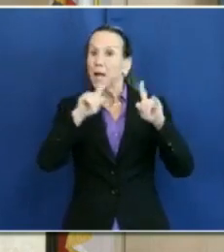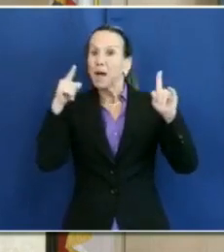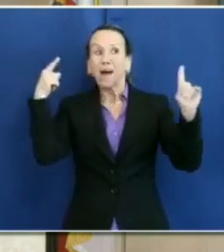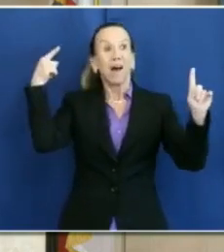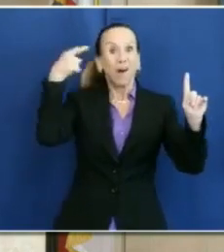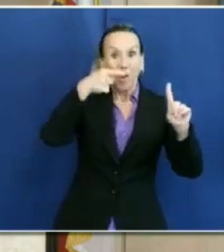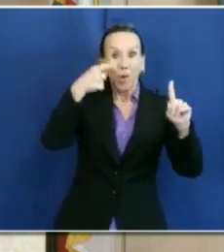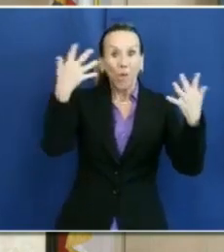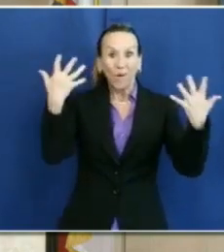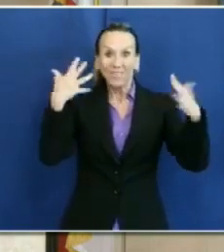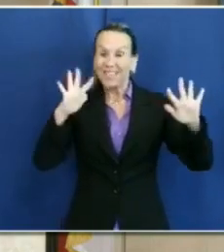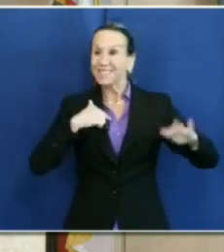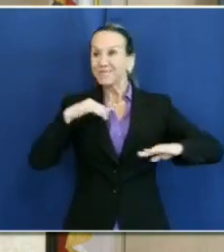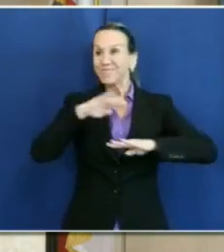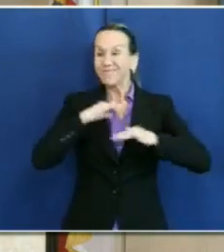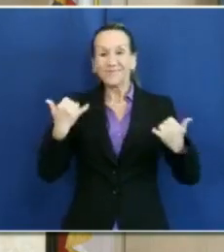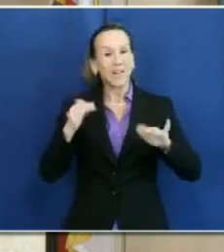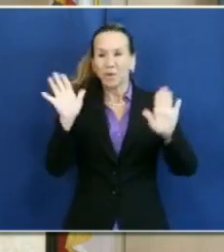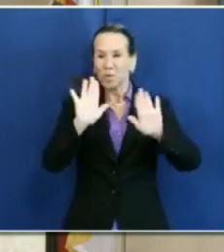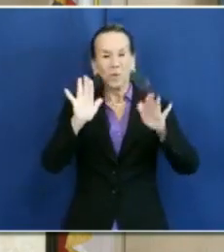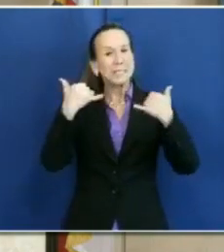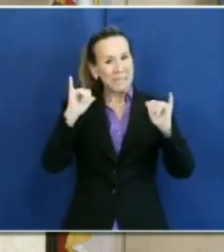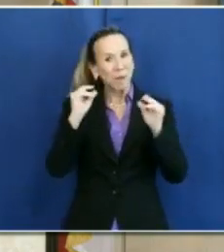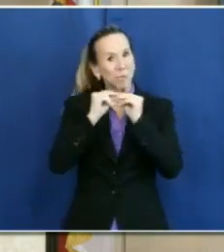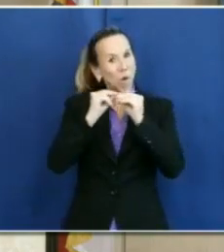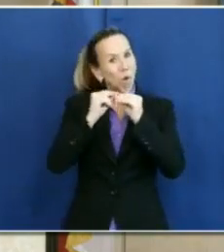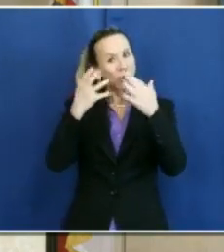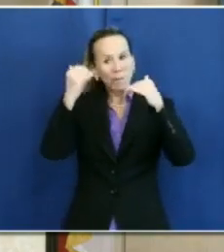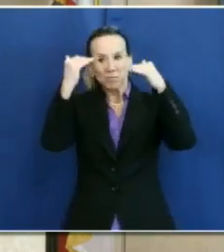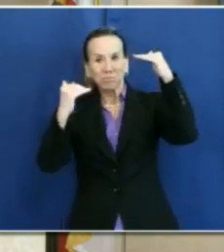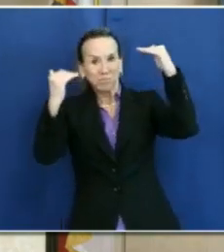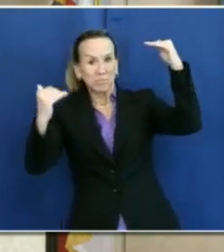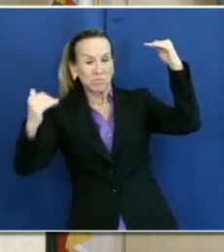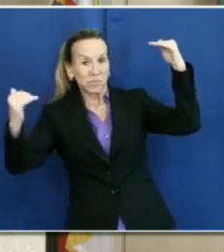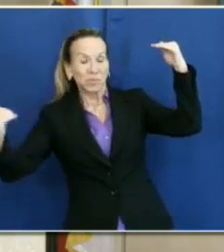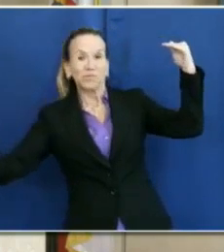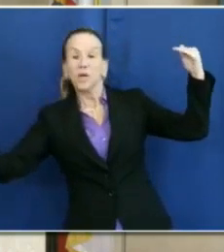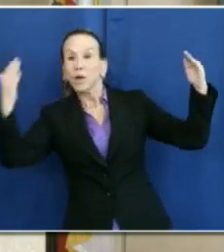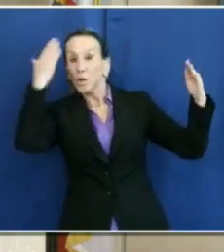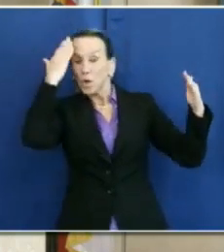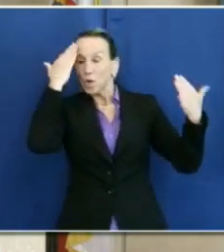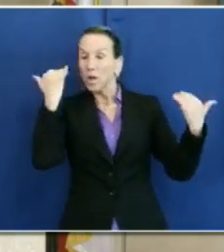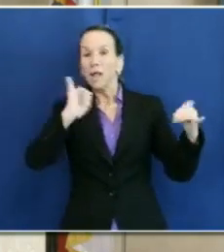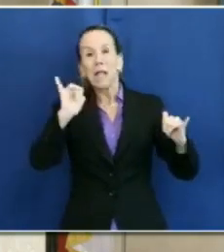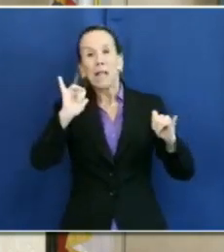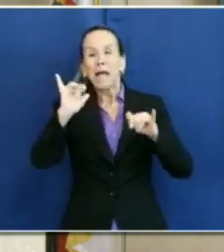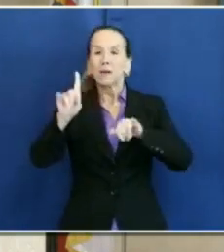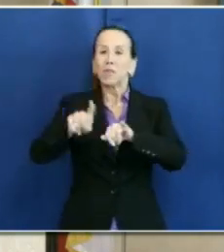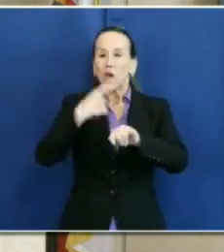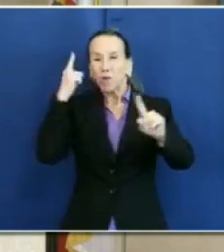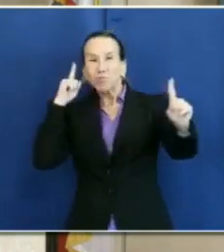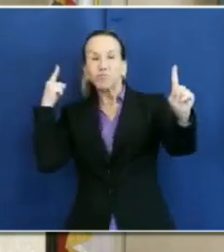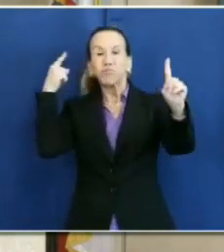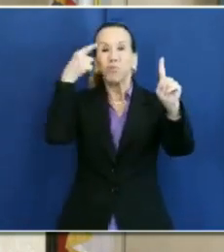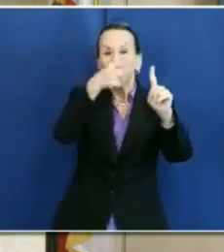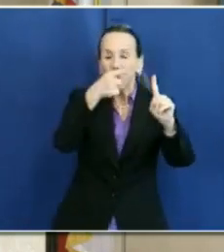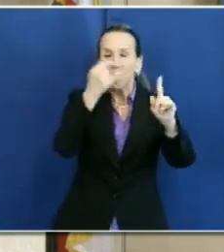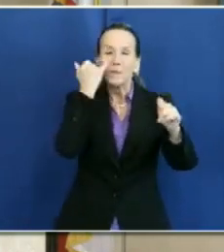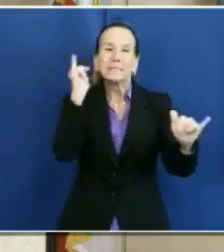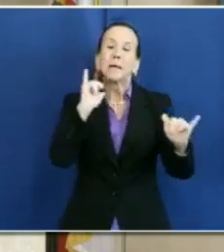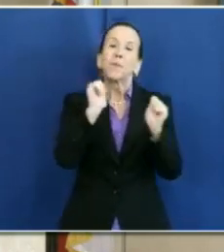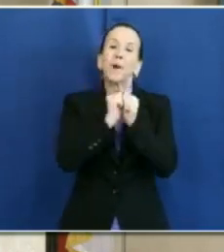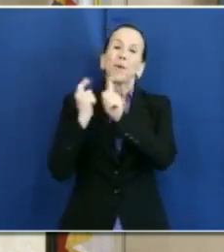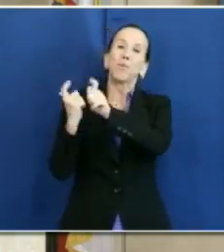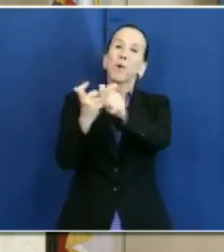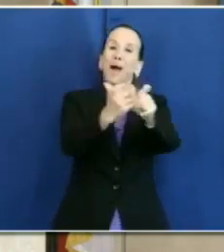And this is not a finish line we've crossed. It's merely a waypoint in the marathon around coronavirus. And so now is the time as a community that we